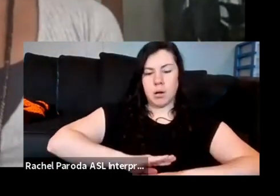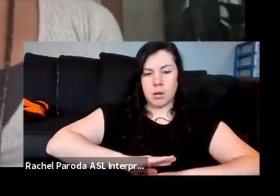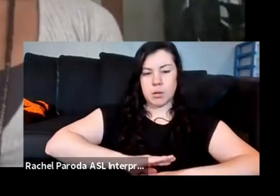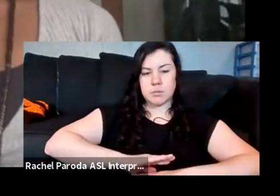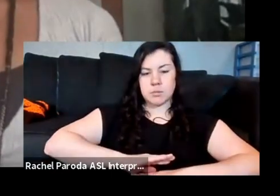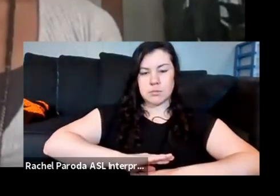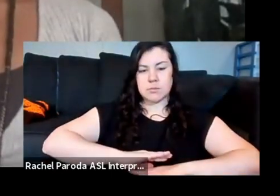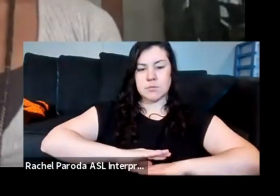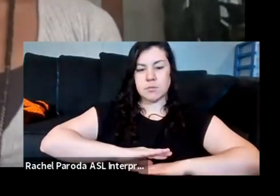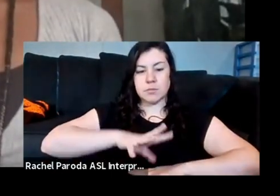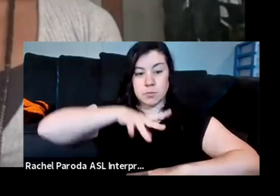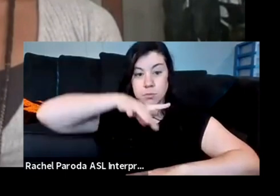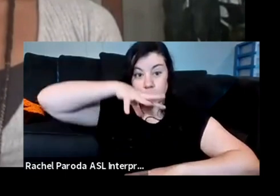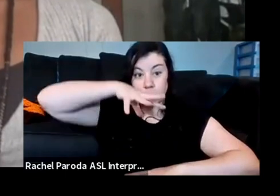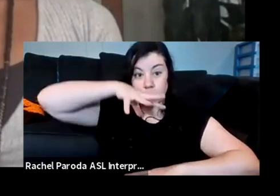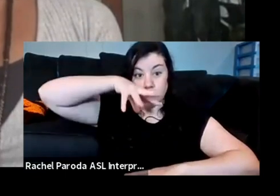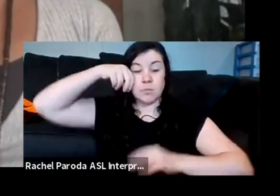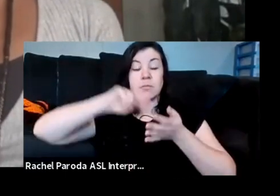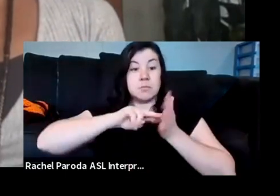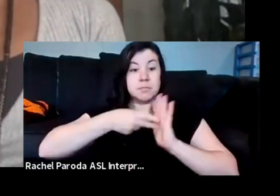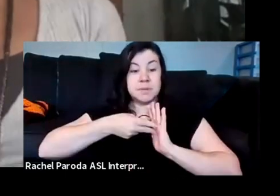So the inhale is an expansion outward.